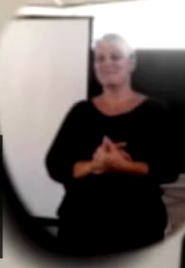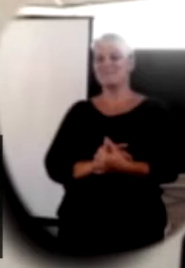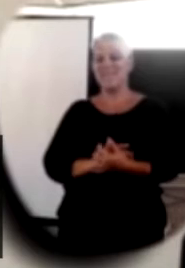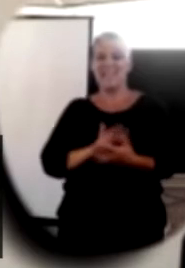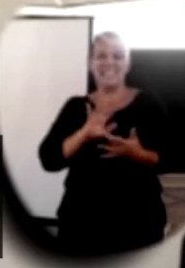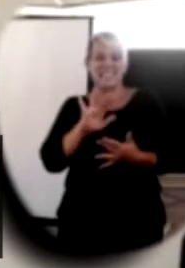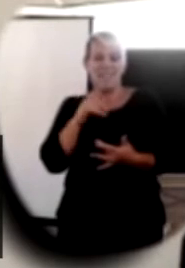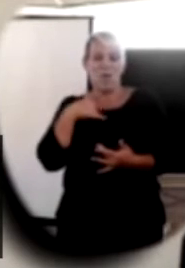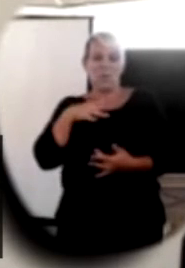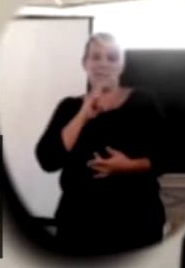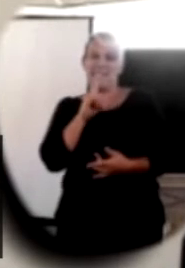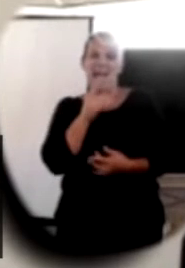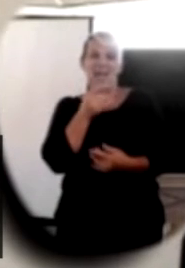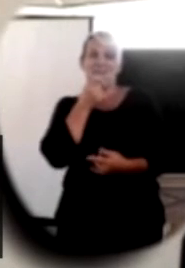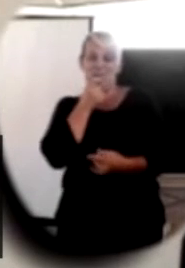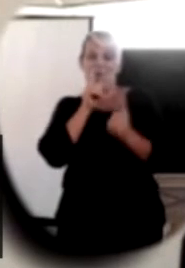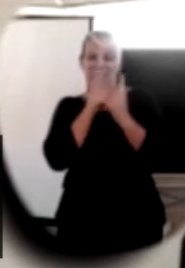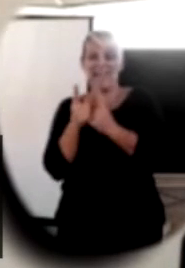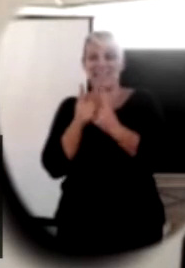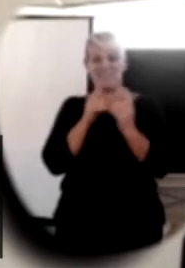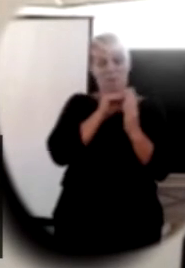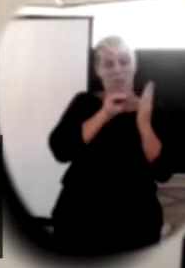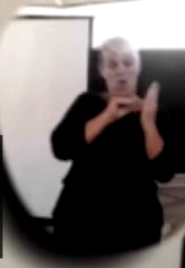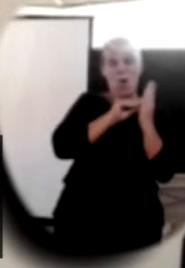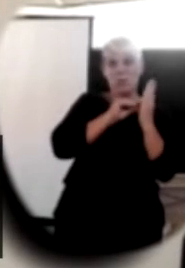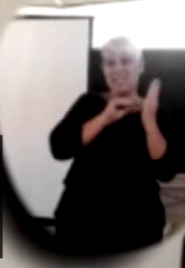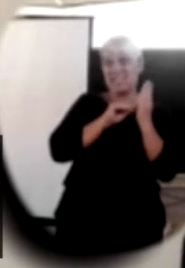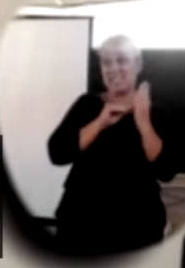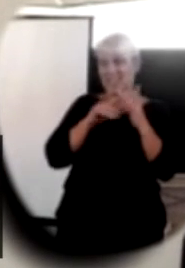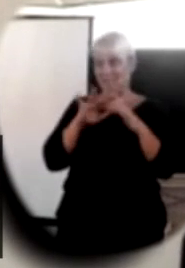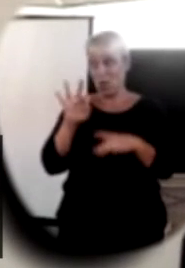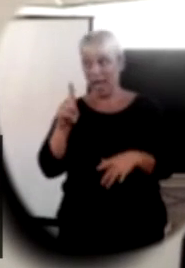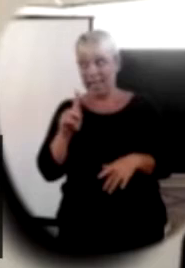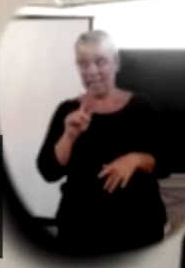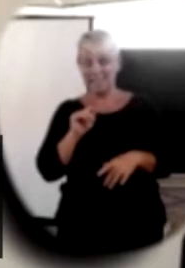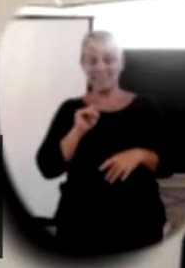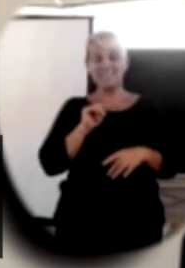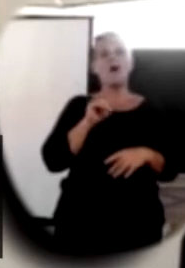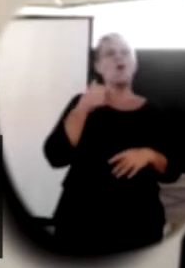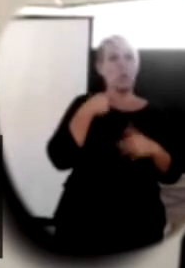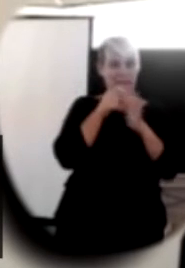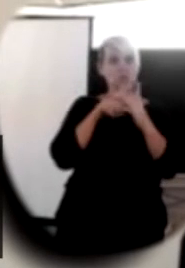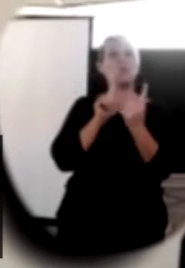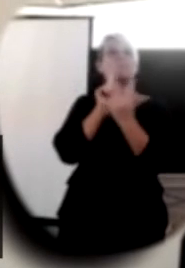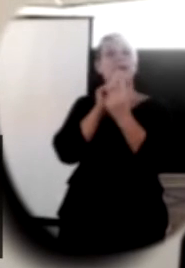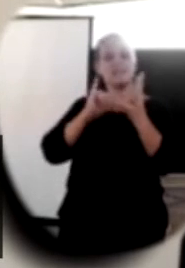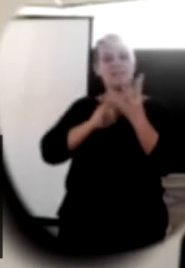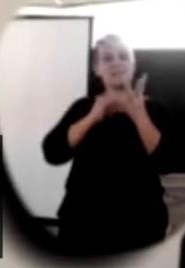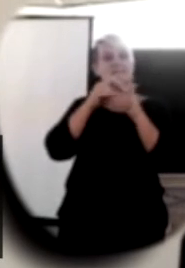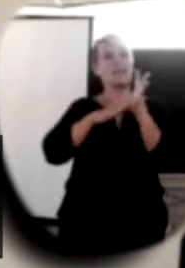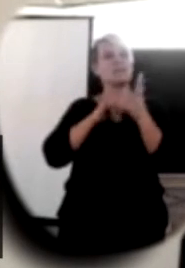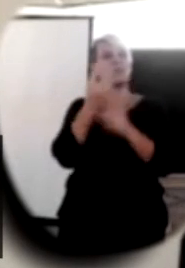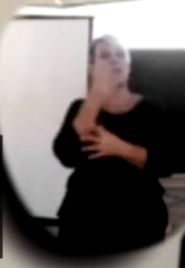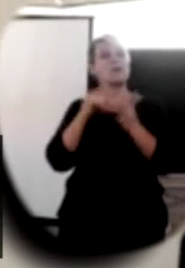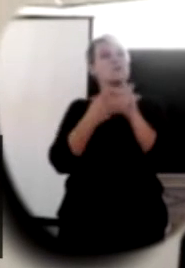I just wanted to say a couple of things from notes I've taken, if that's okay. We do meet with CEMS once a term. We've